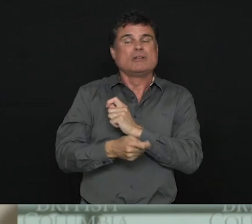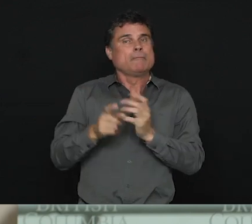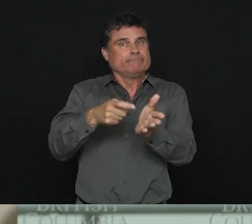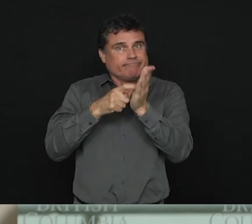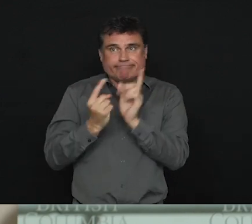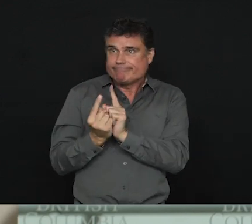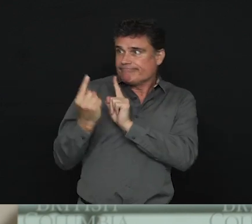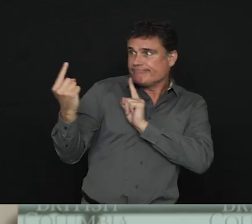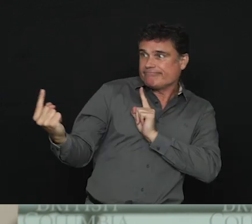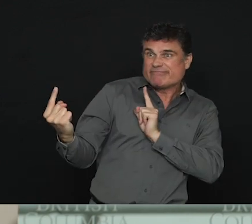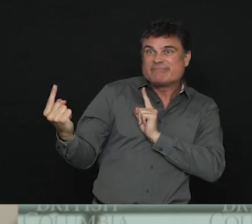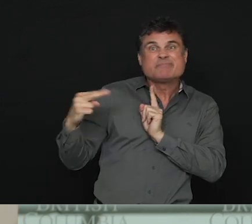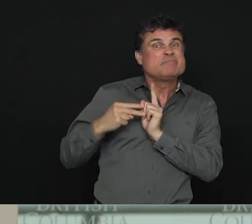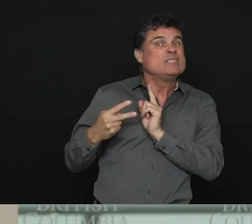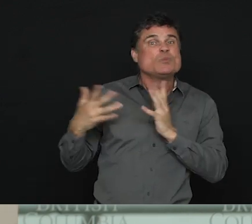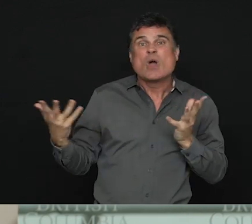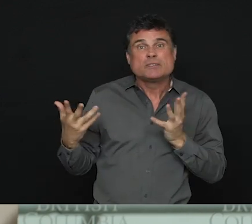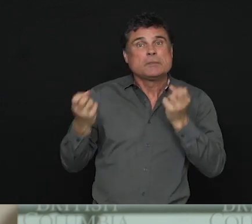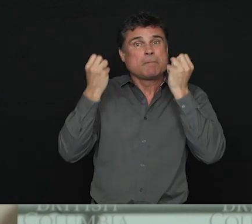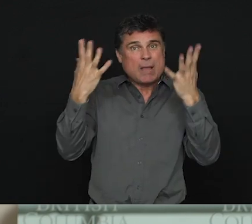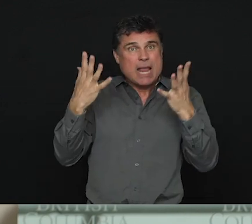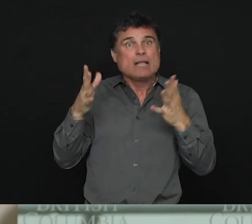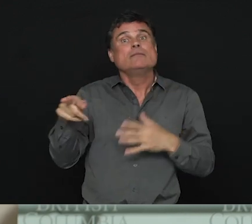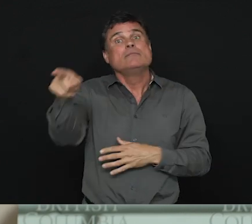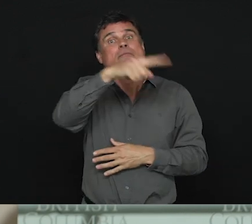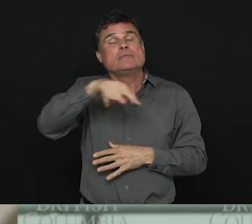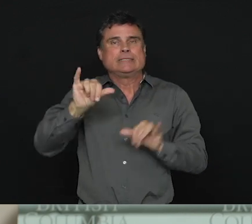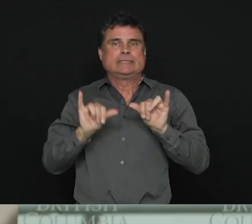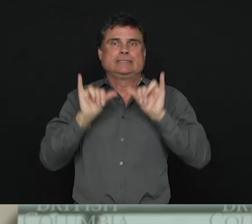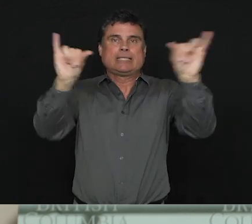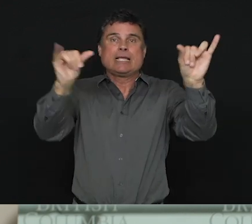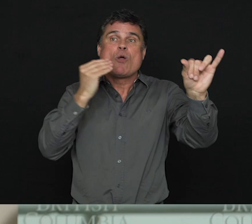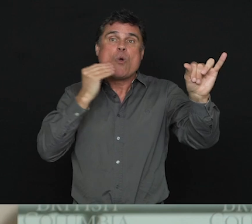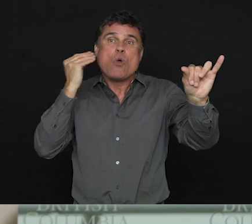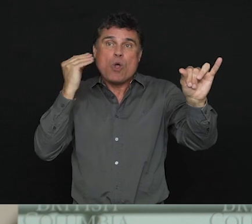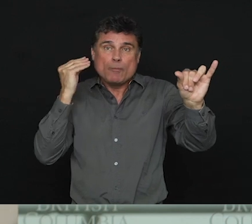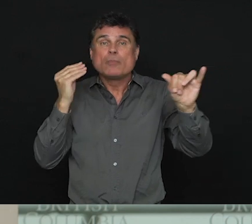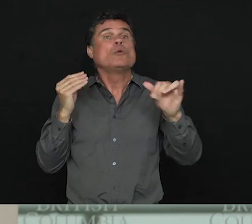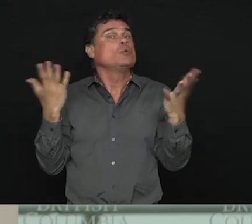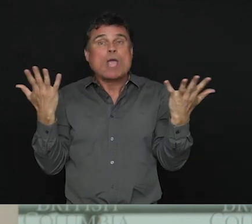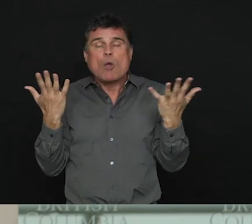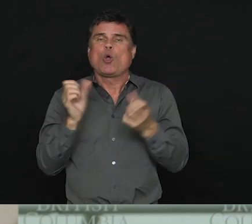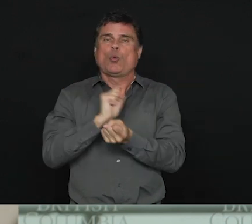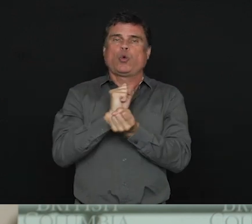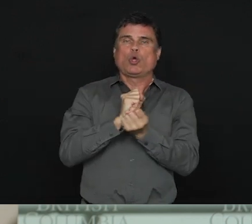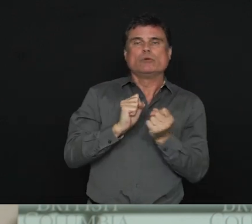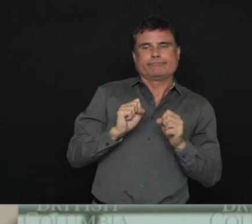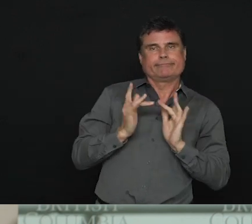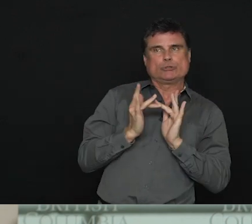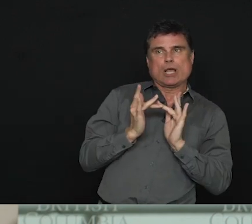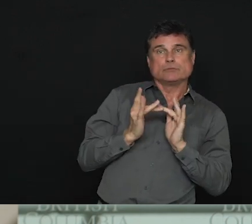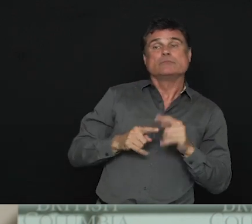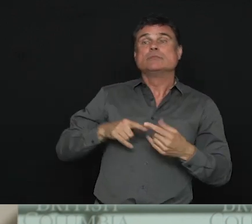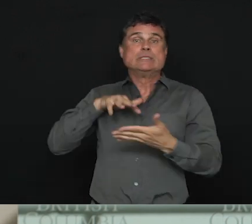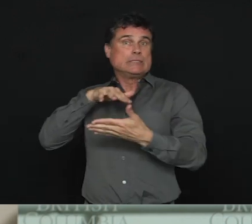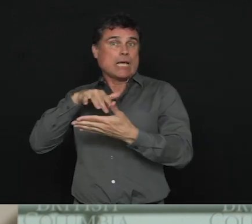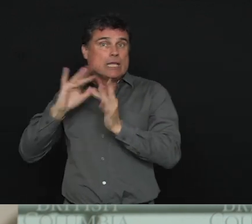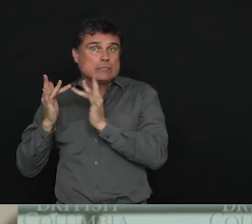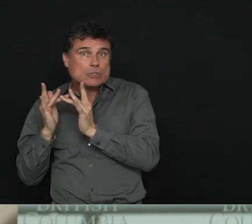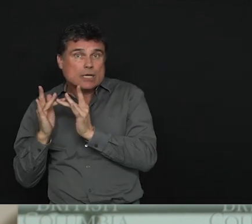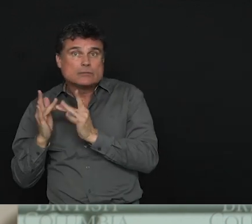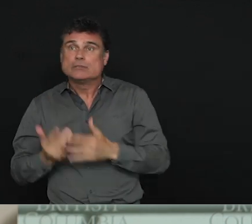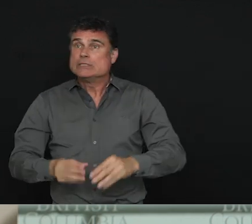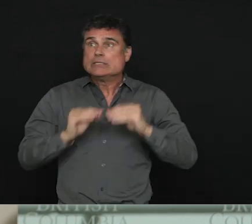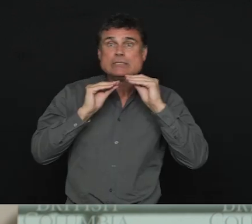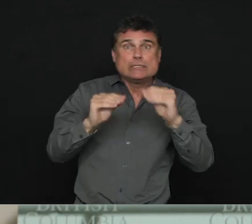Many of us are working remotely, attending virtual classes, and teaching children online. Finding